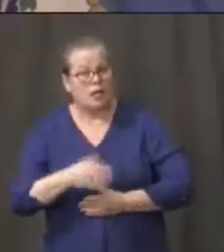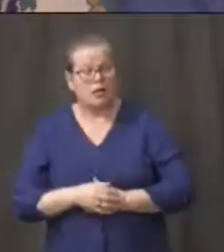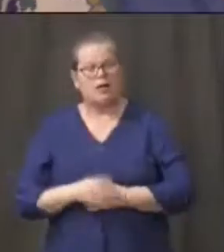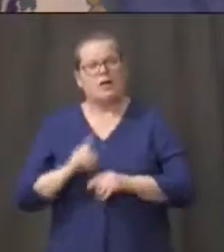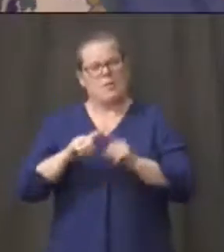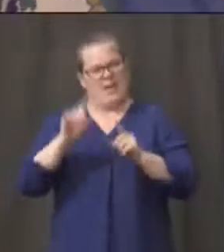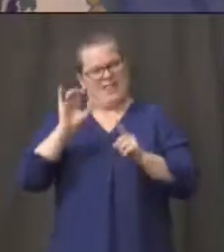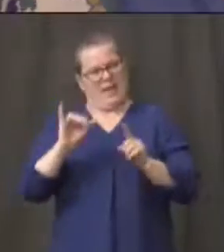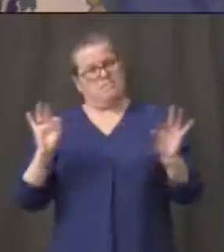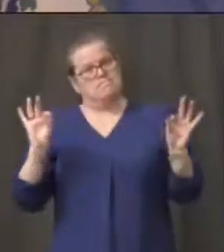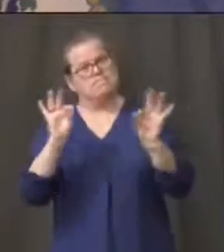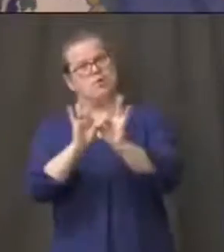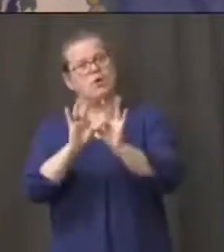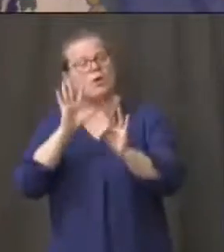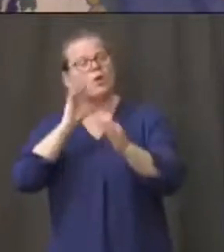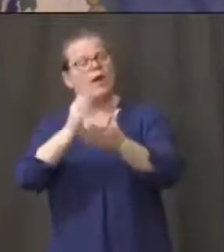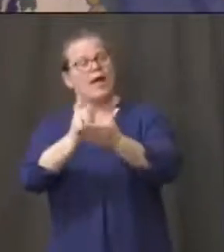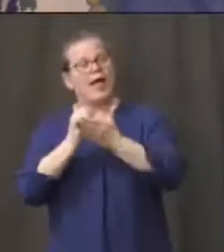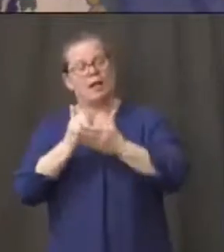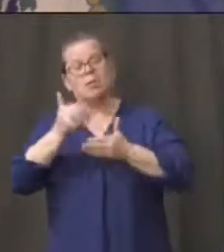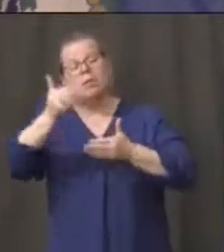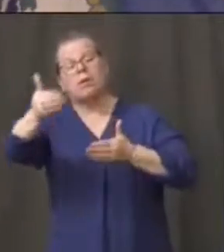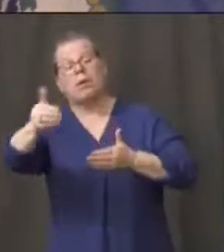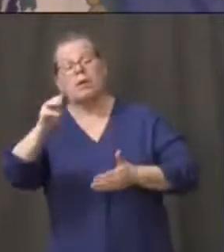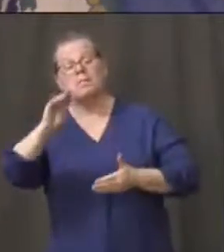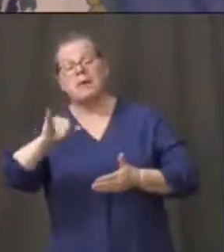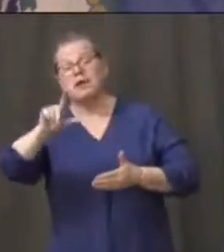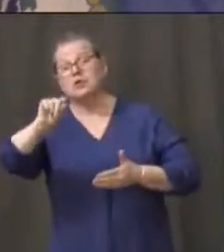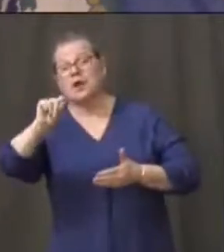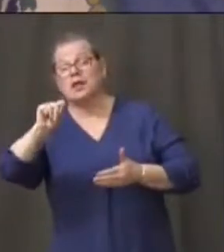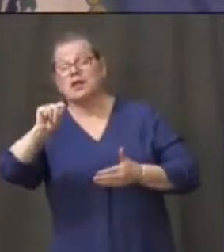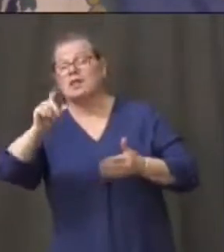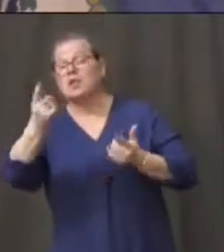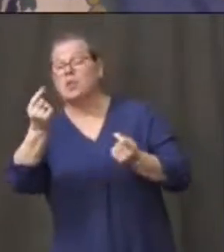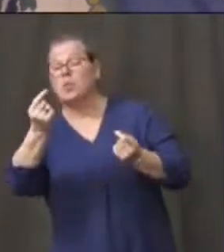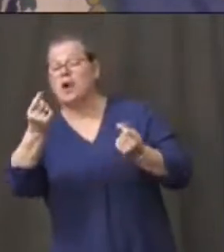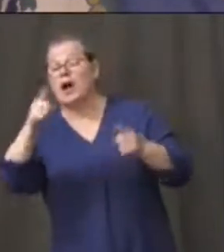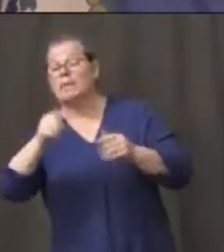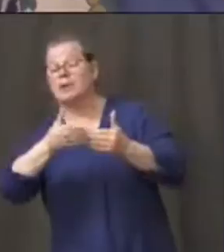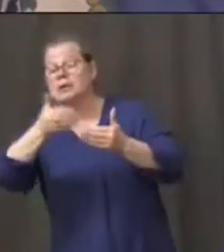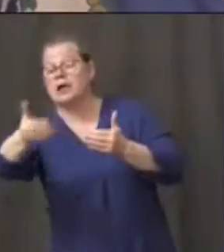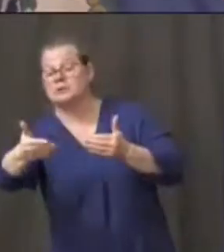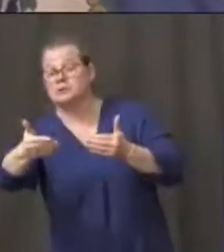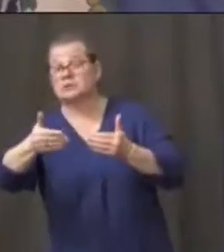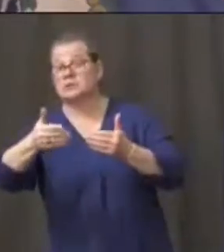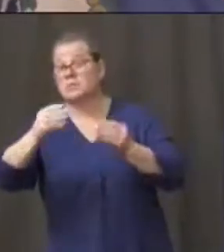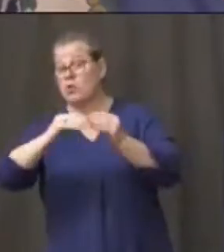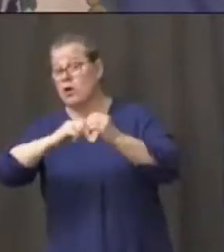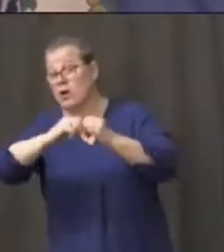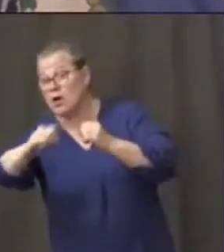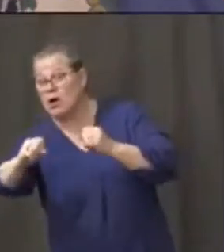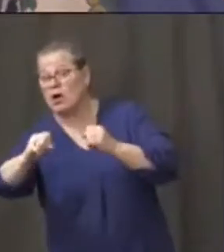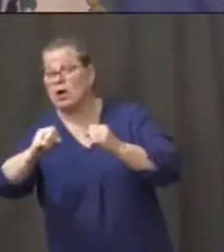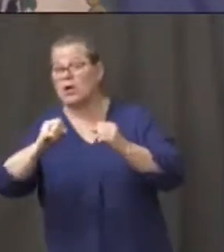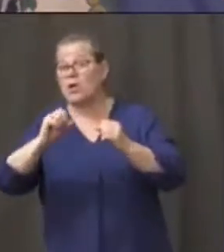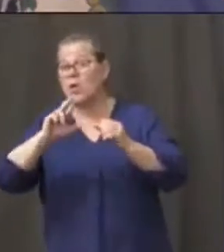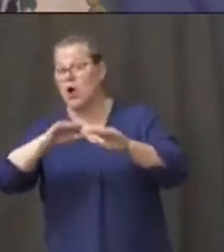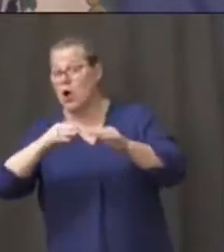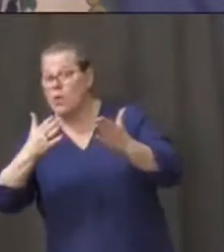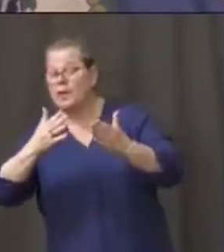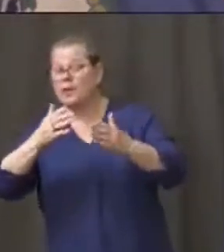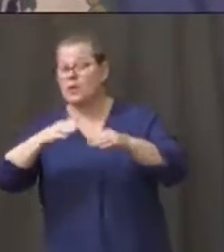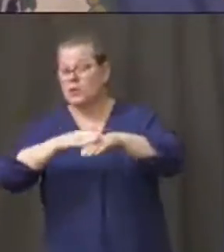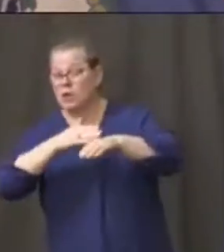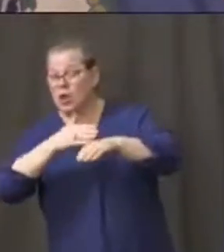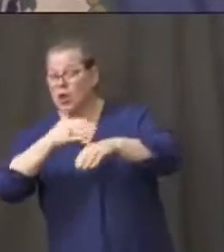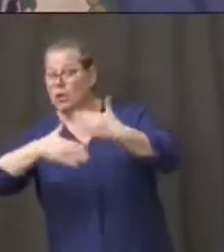May 20th date and what we can do on May 20th and what will take a little bit longer. The last date I think about a lot,